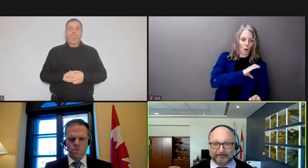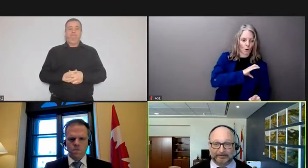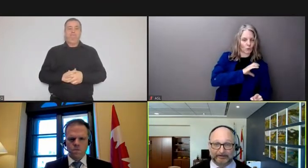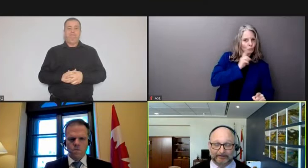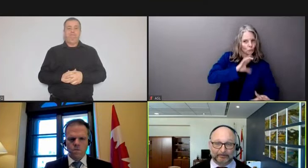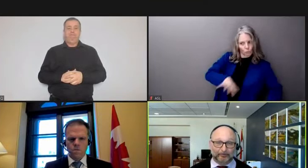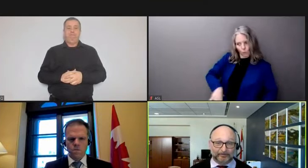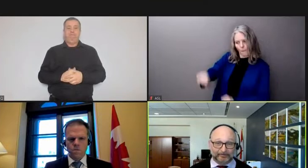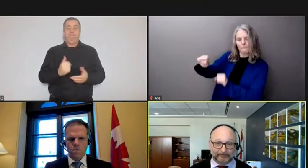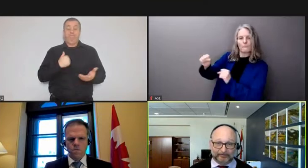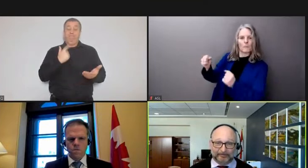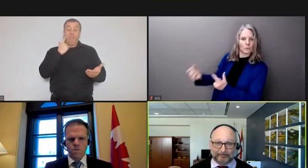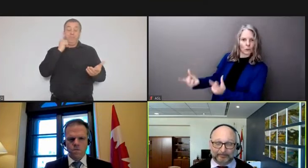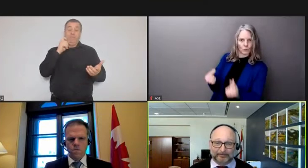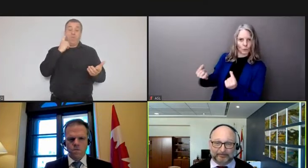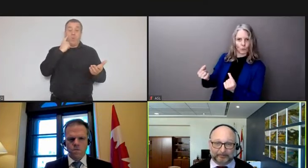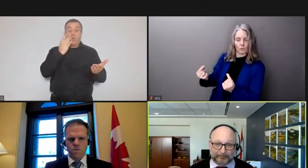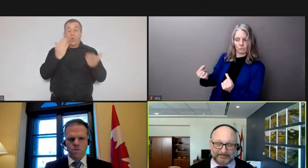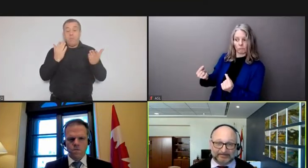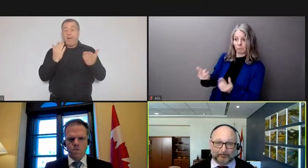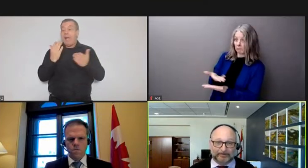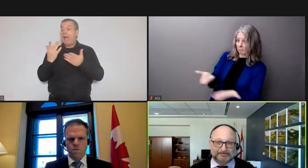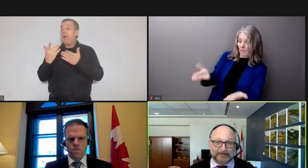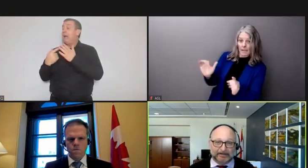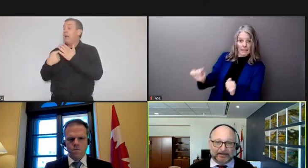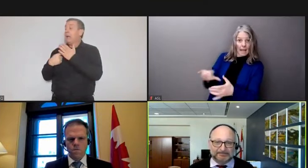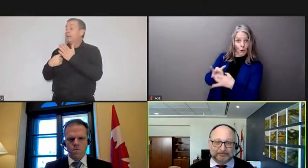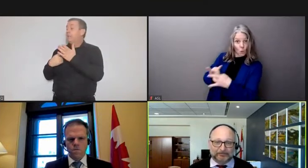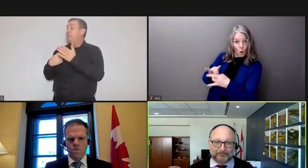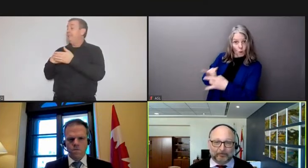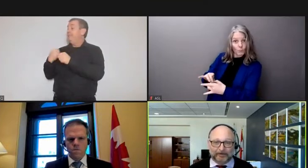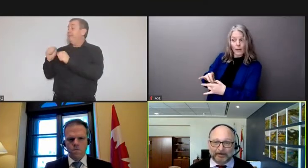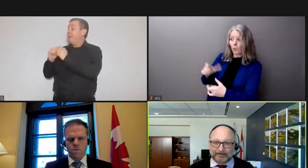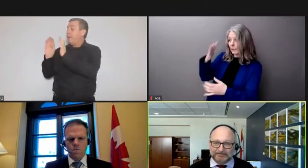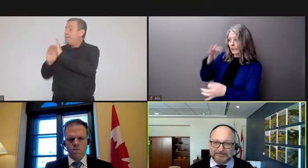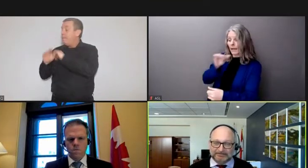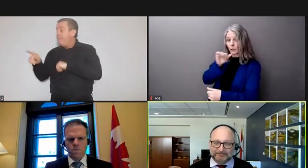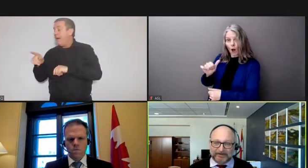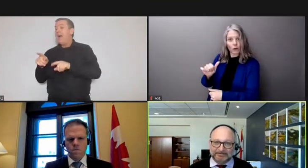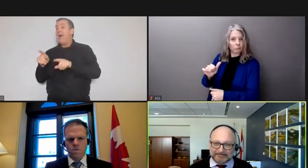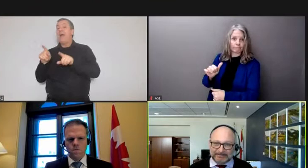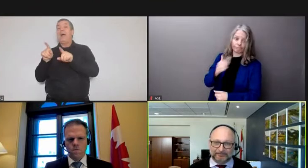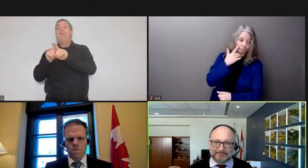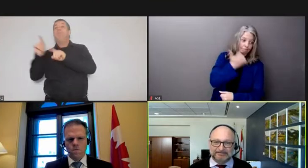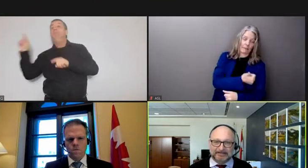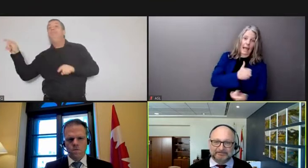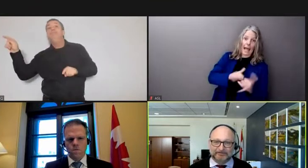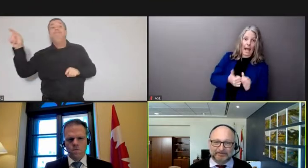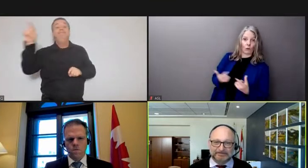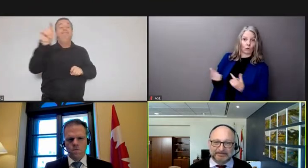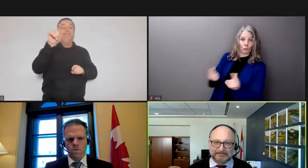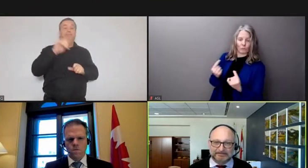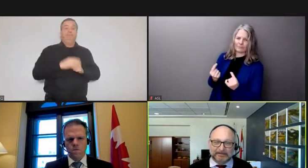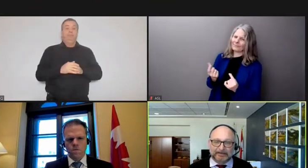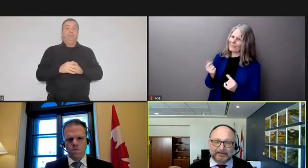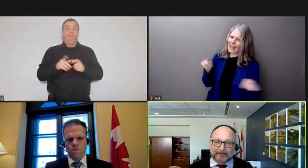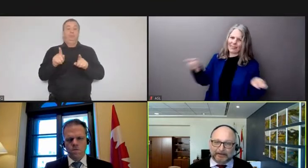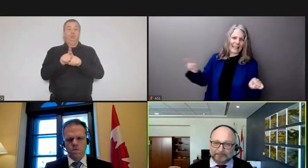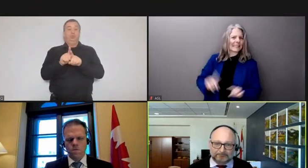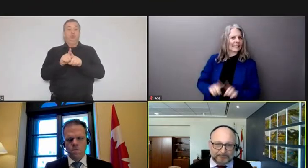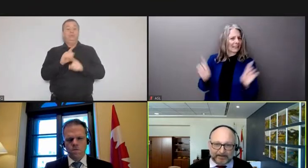the police authorities as it goes forward so it's a very different set of circumstances